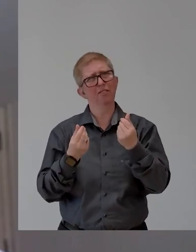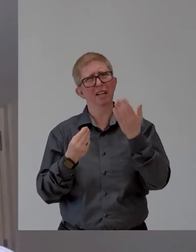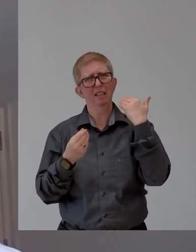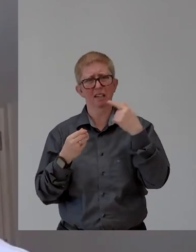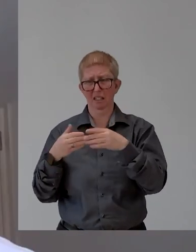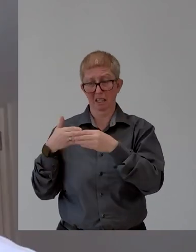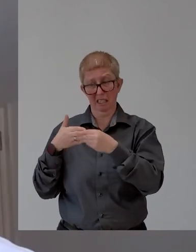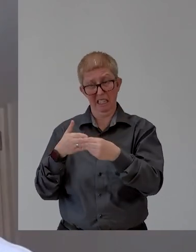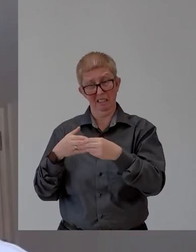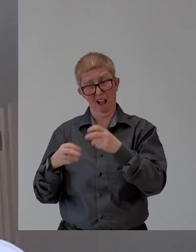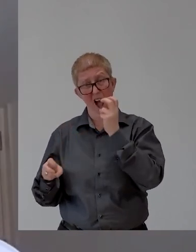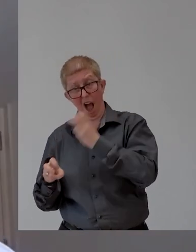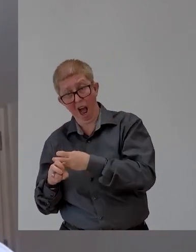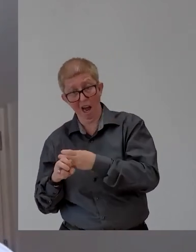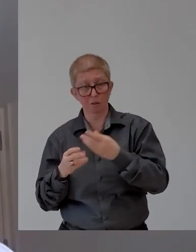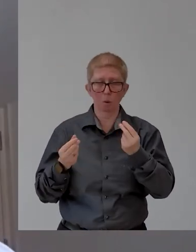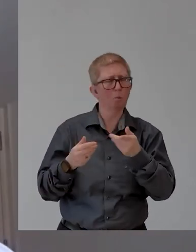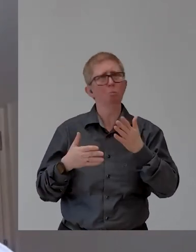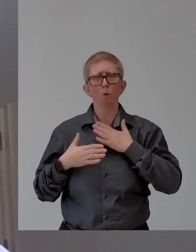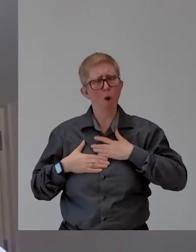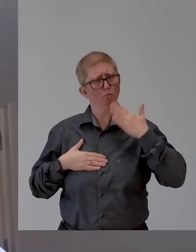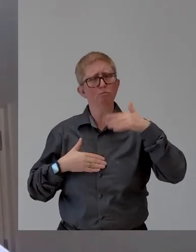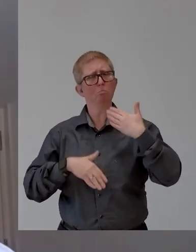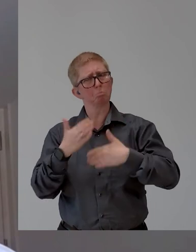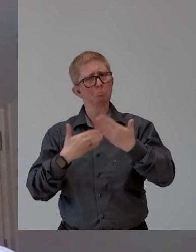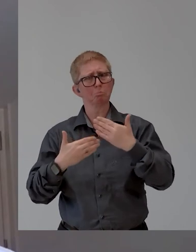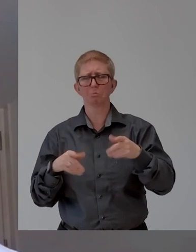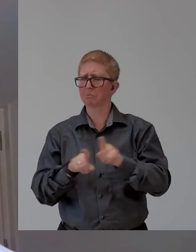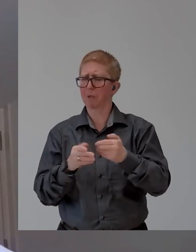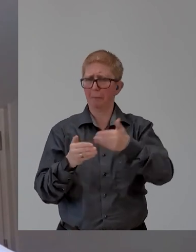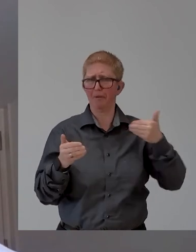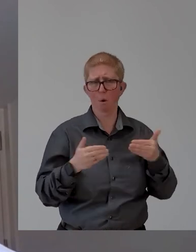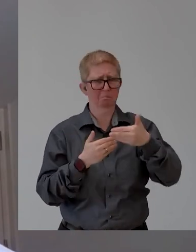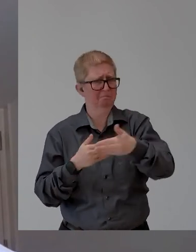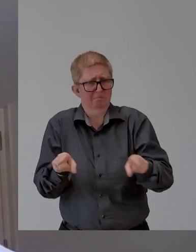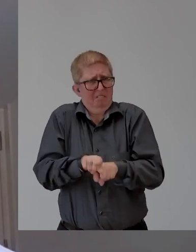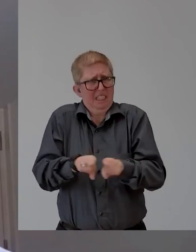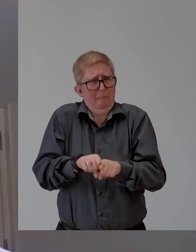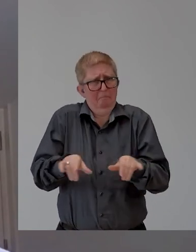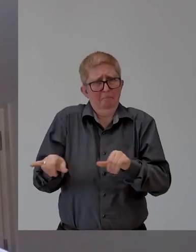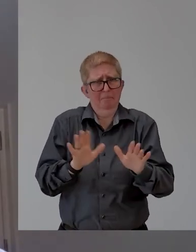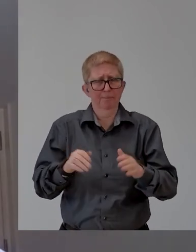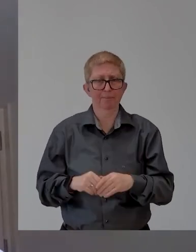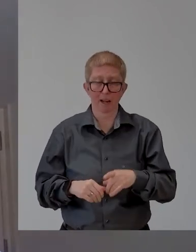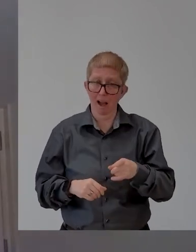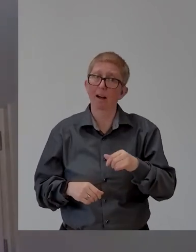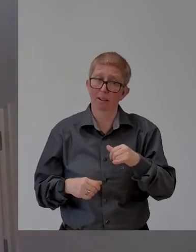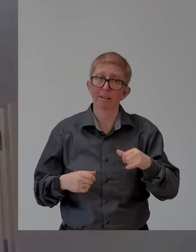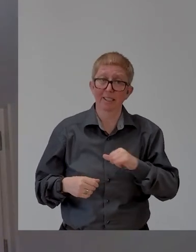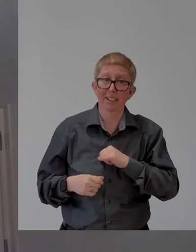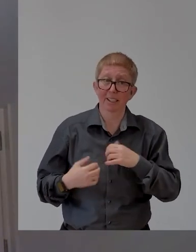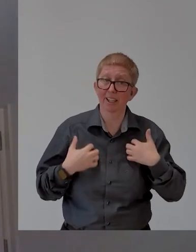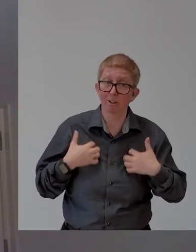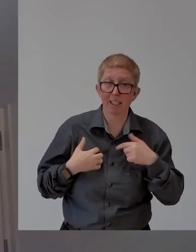Yeah. Yeah. You know, it's, it's, it's, it, it was interesting. And on the one hand, while I hadn't been at a deco for many years,